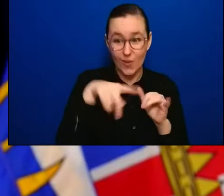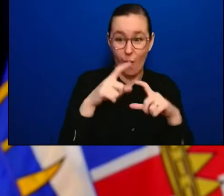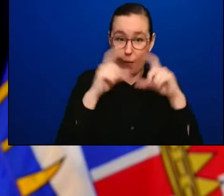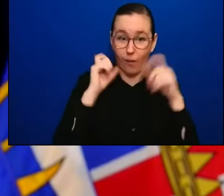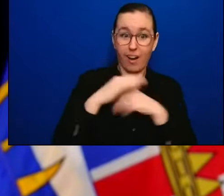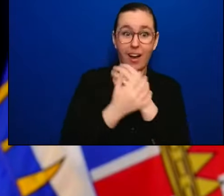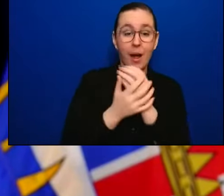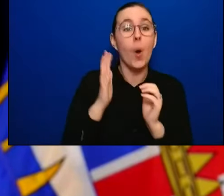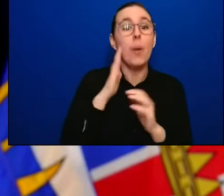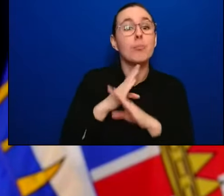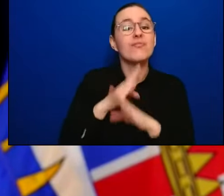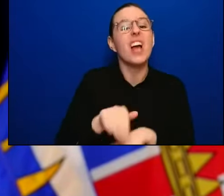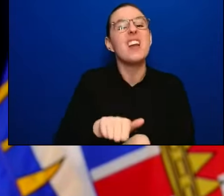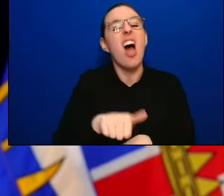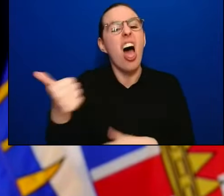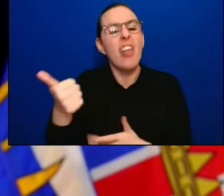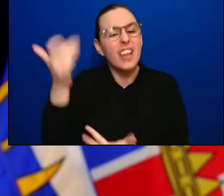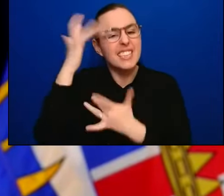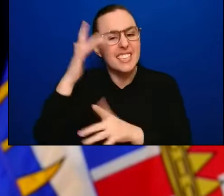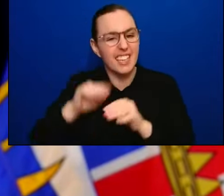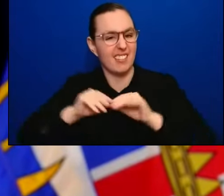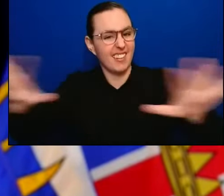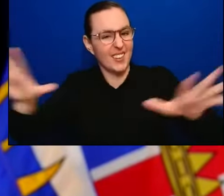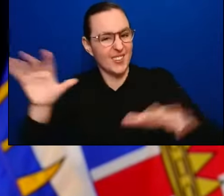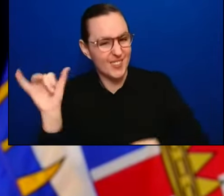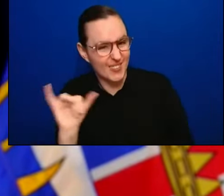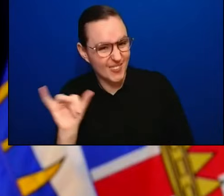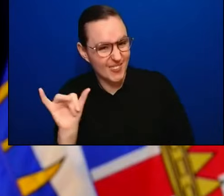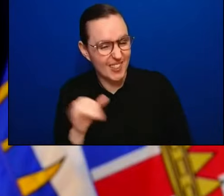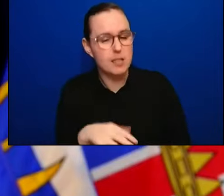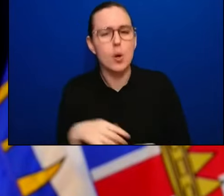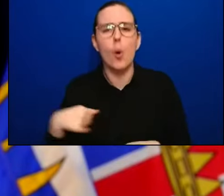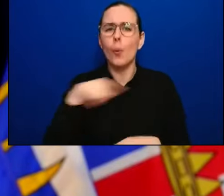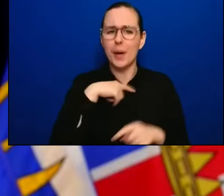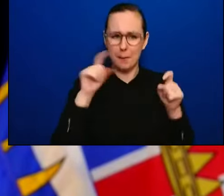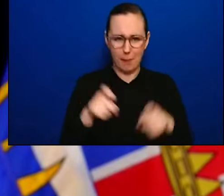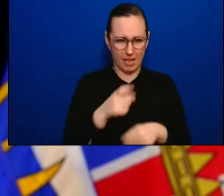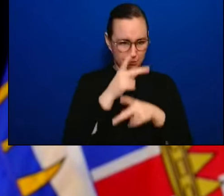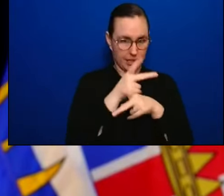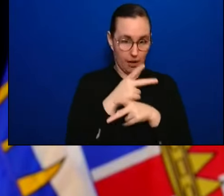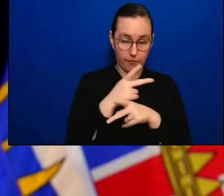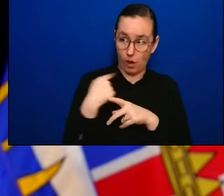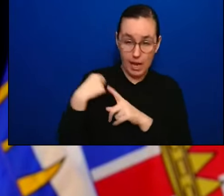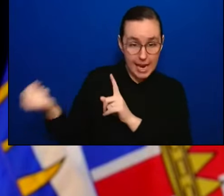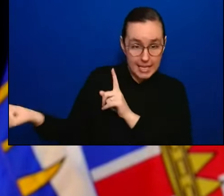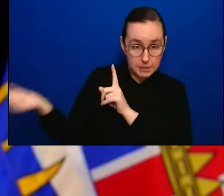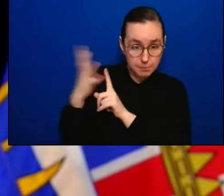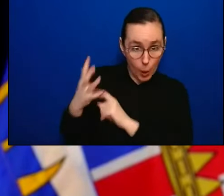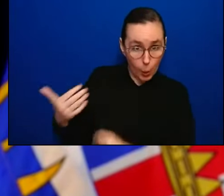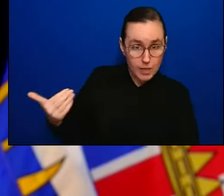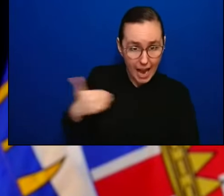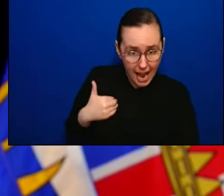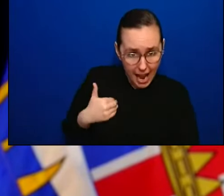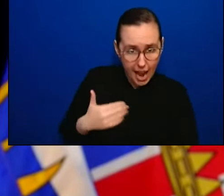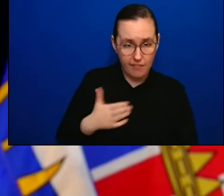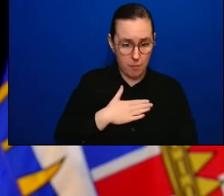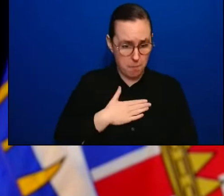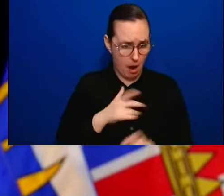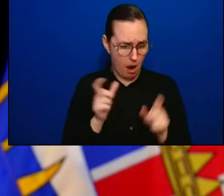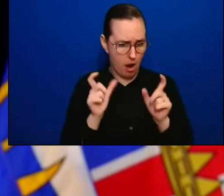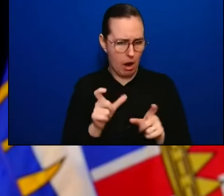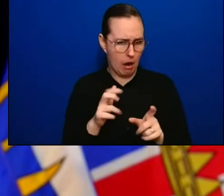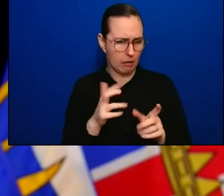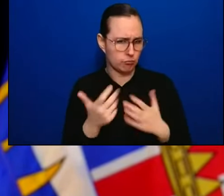those risks about what we're seeing, what we're experiencing, exposed to, what our own risk is. And right now, with the level of